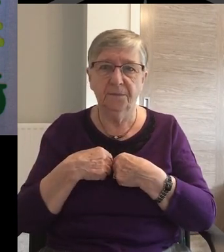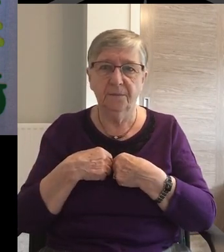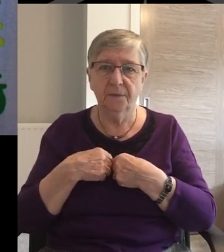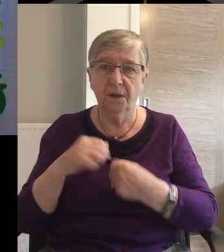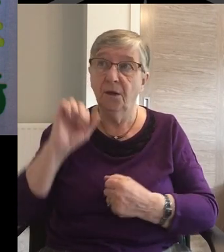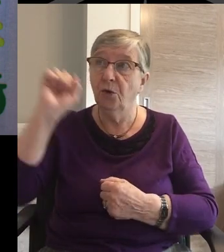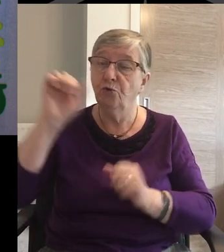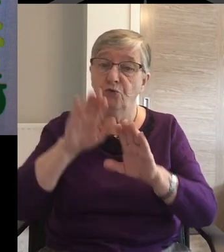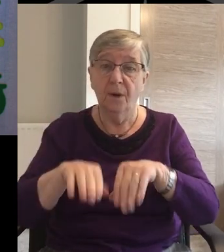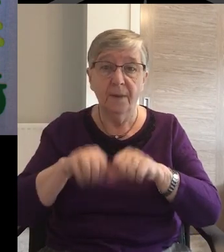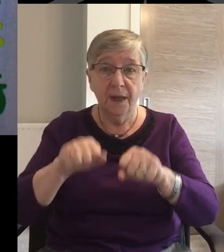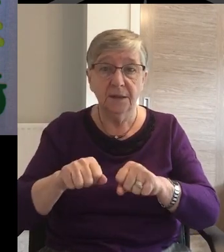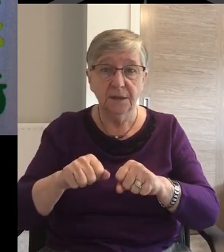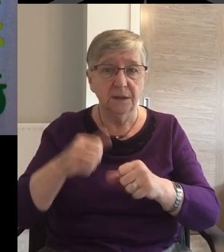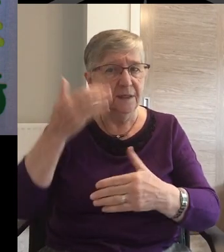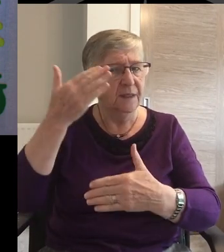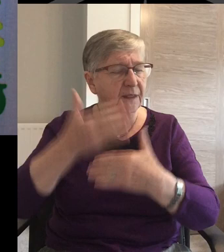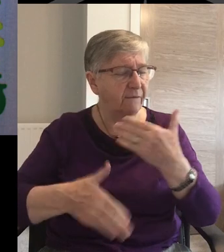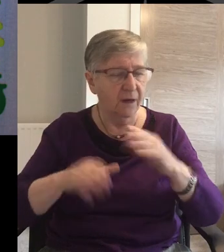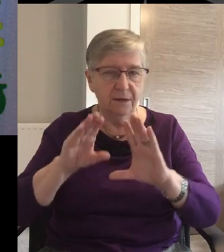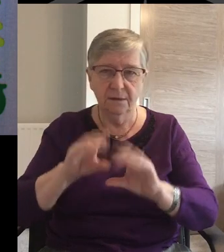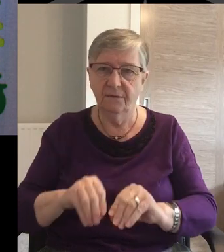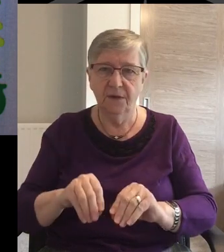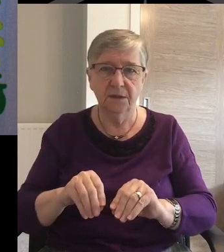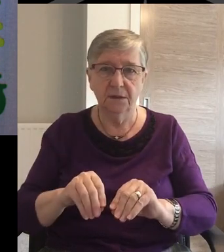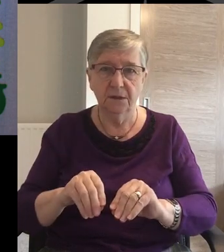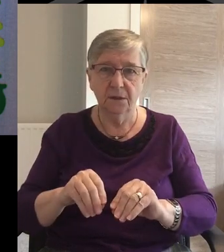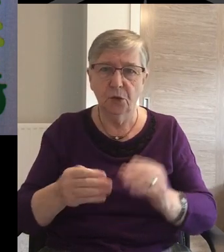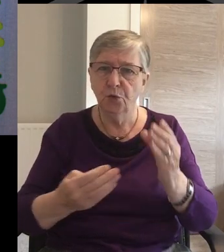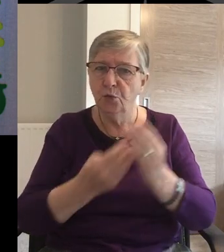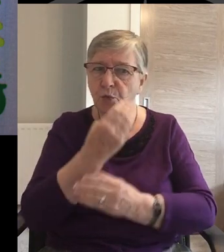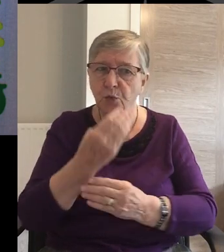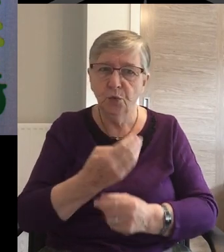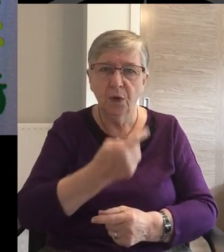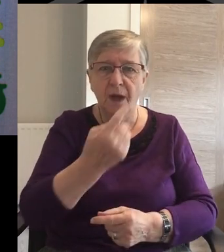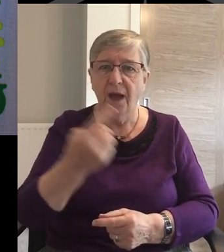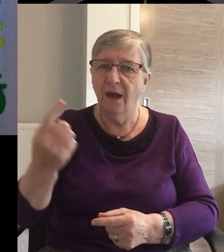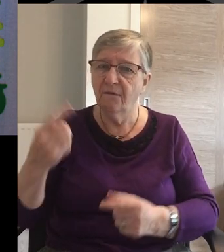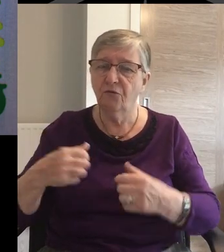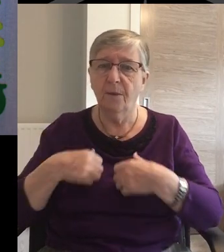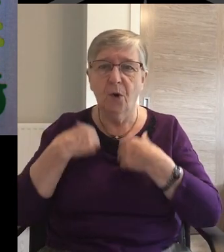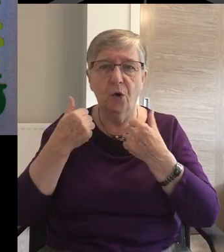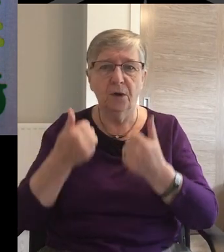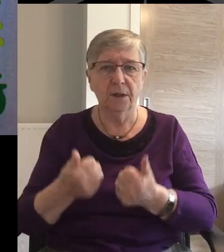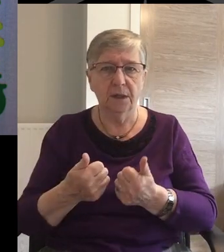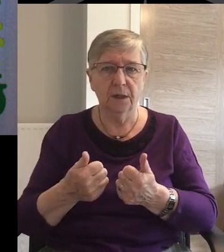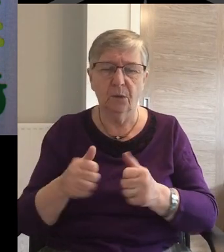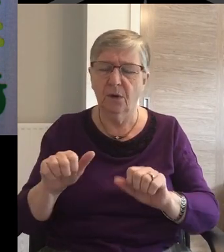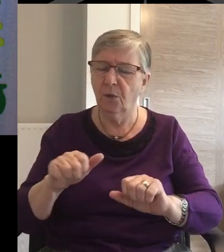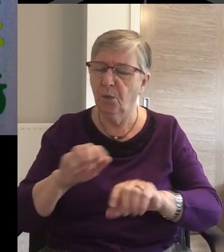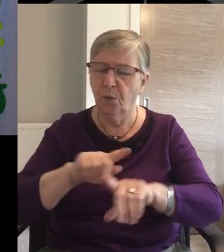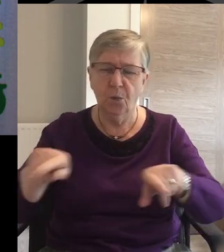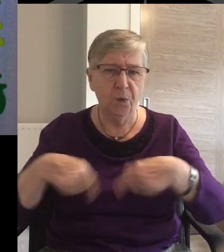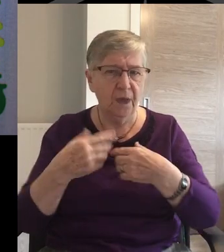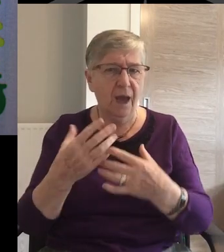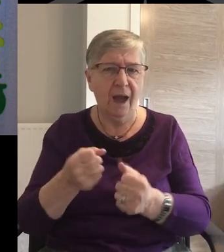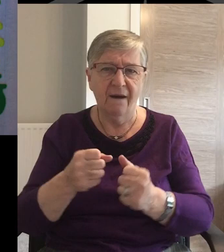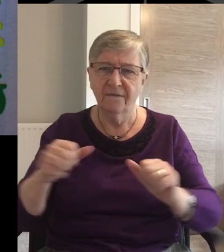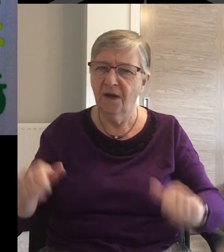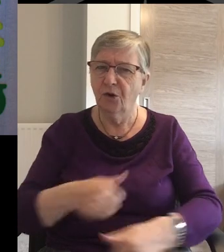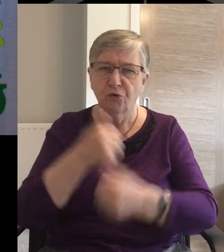Your mercies never come to an end They are new every morning What a great God we have